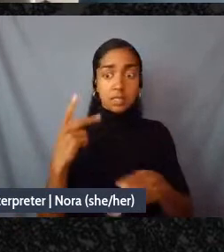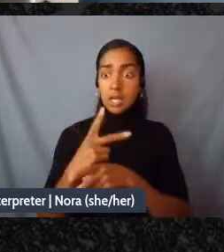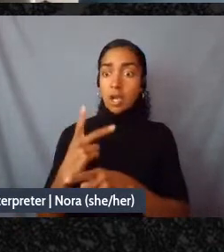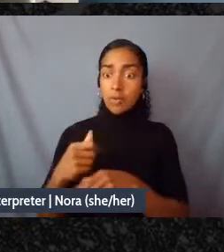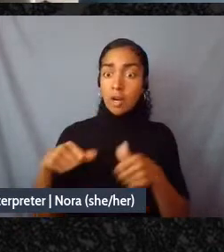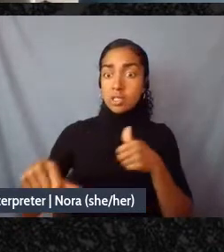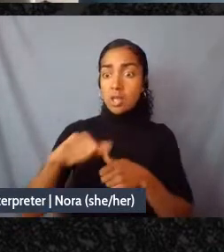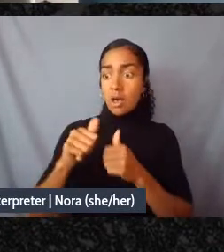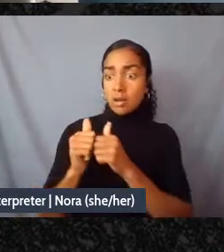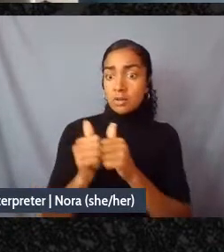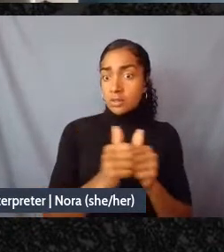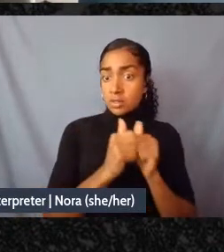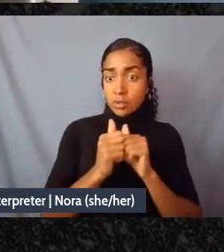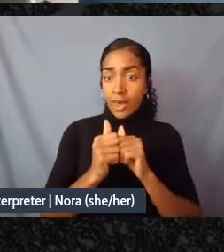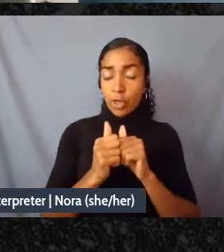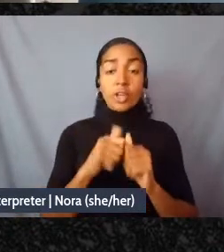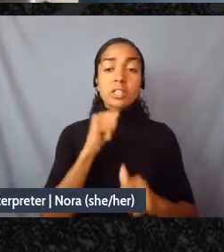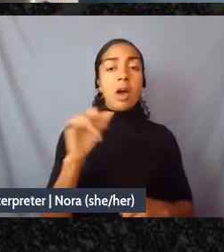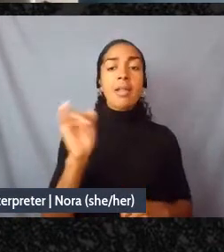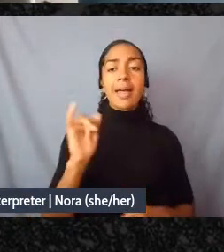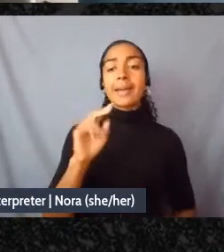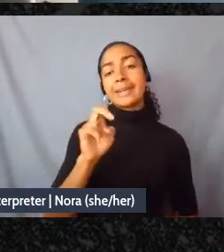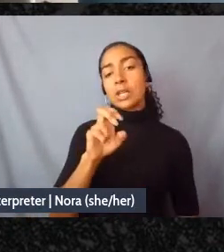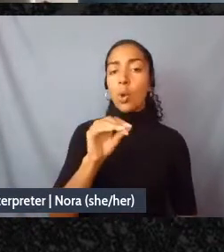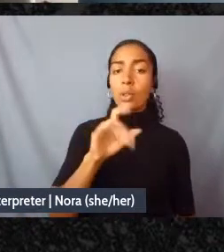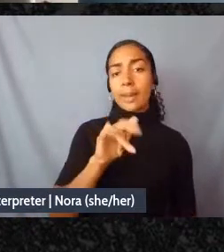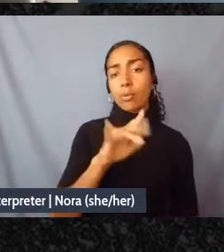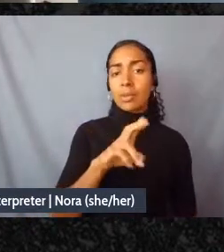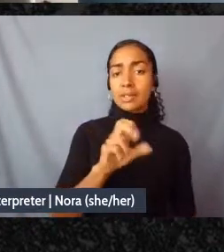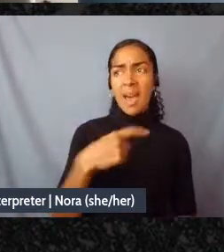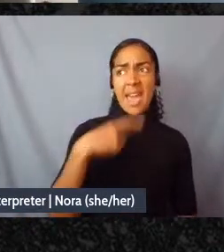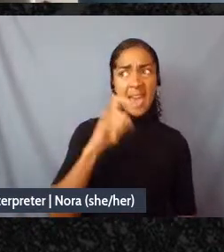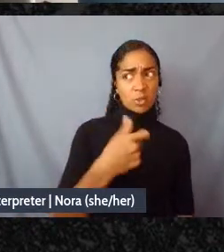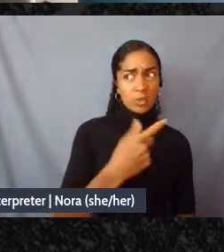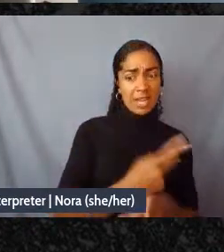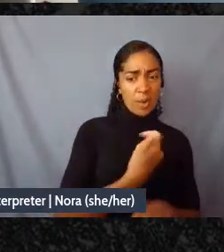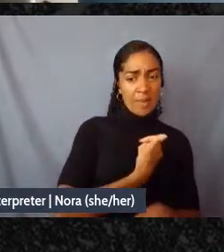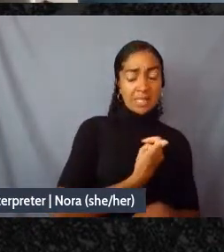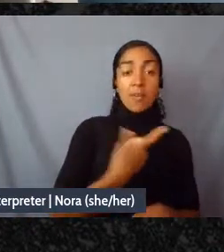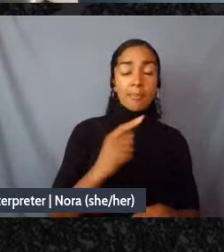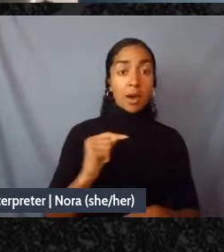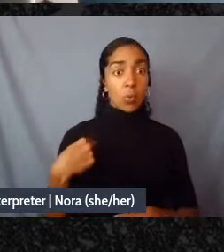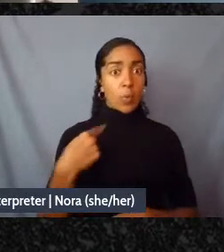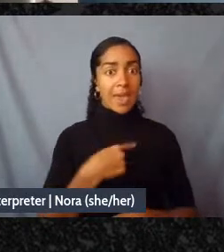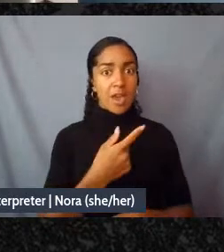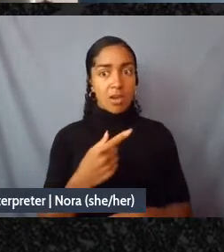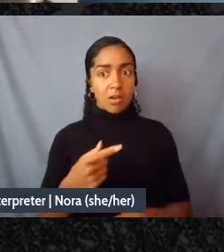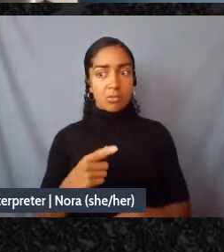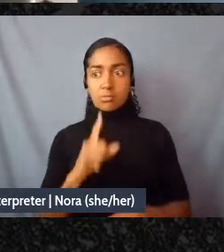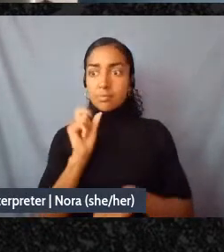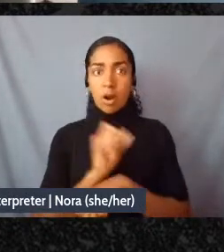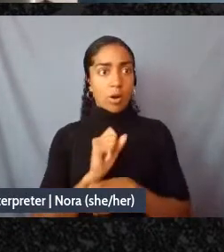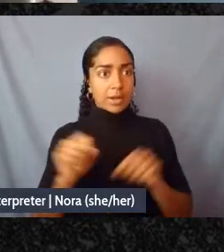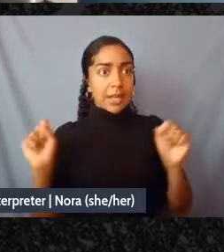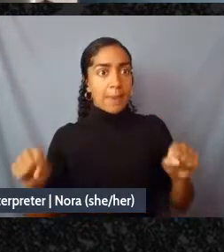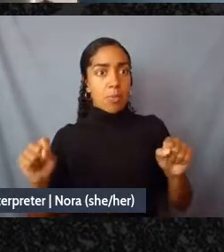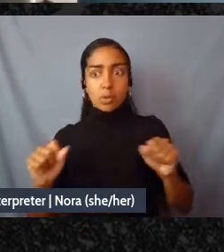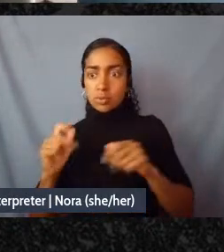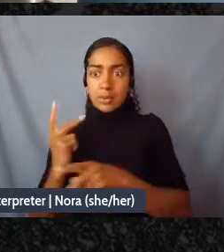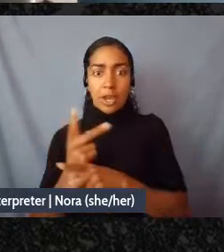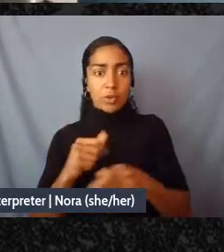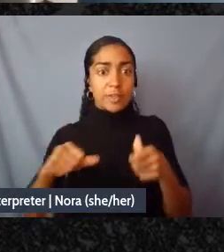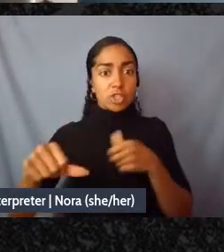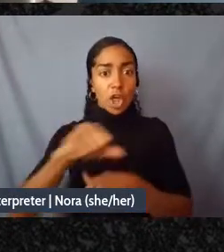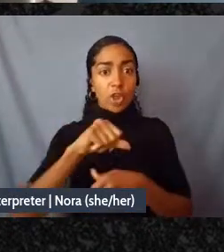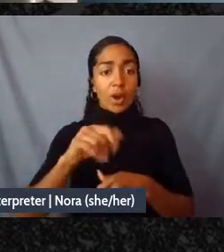I must take care of myself but instead we are capable and there's a fantasy about the state that's based in a fear that we